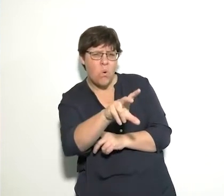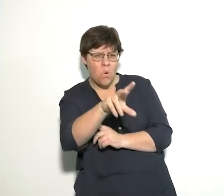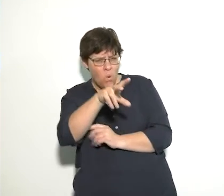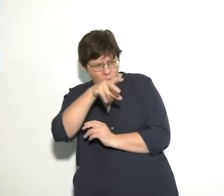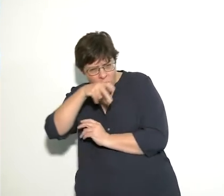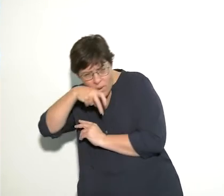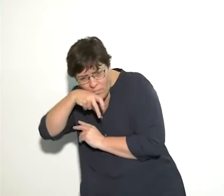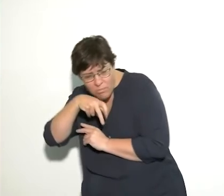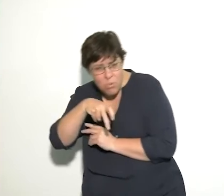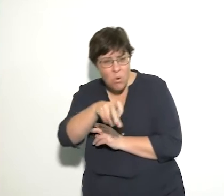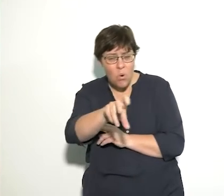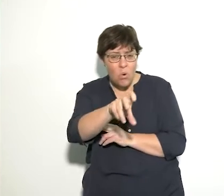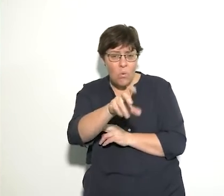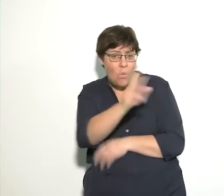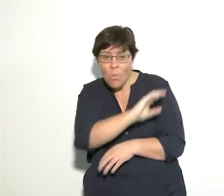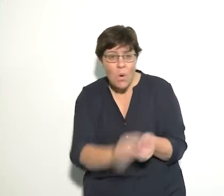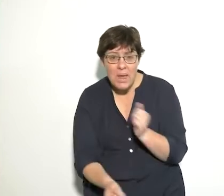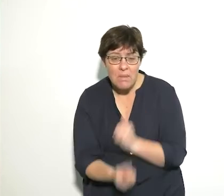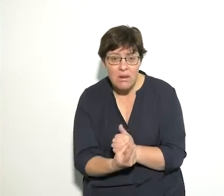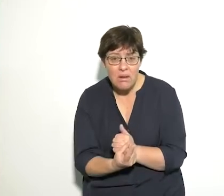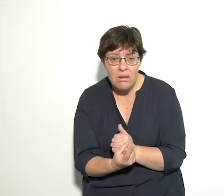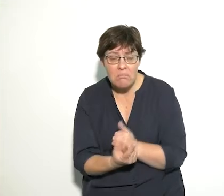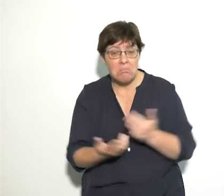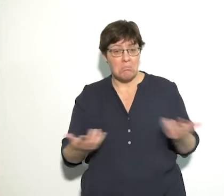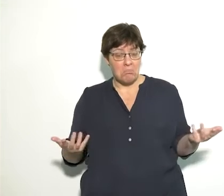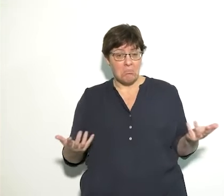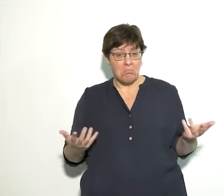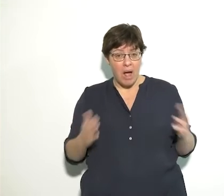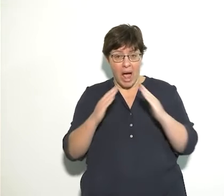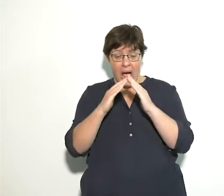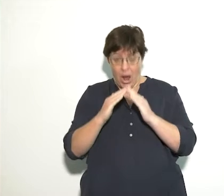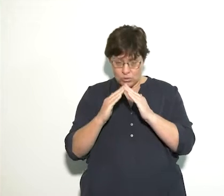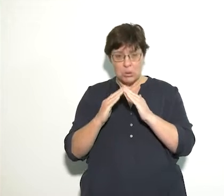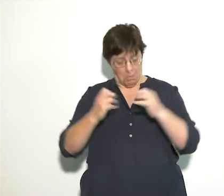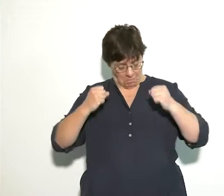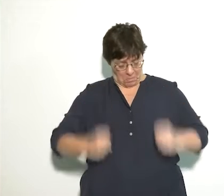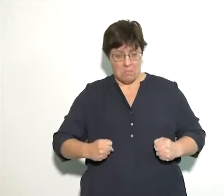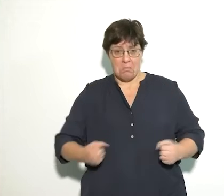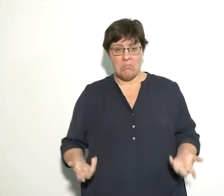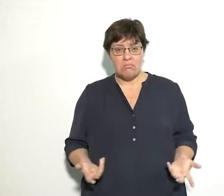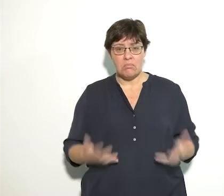puffed, do you know what happened? He couldn't blow the house down.